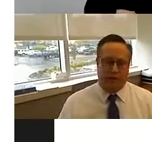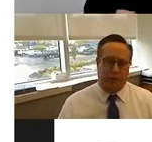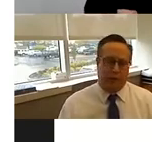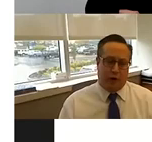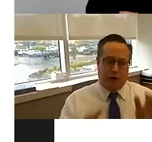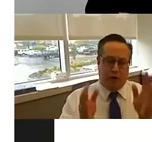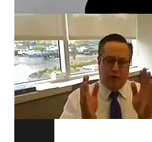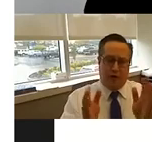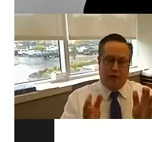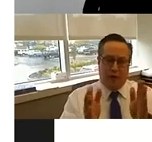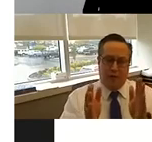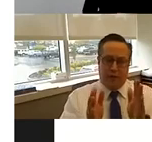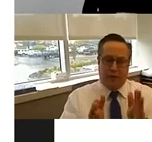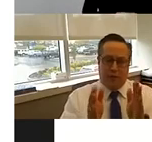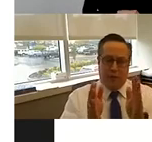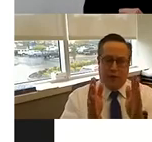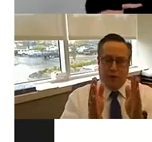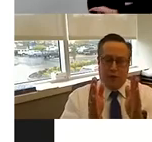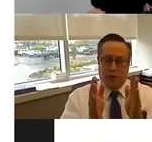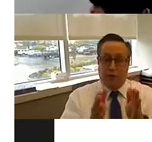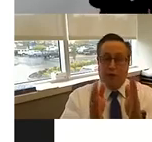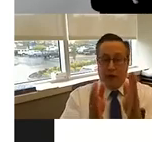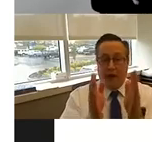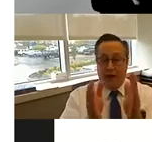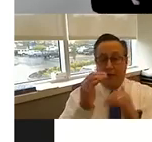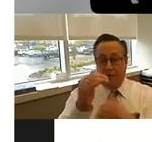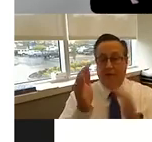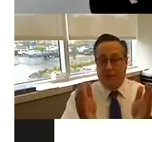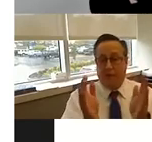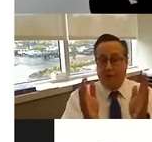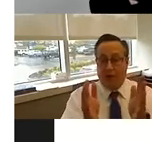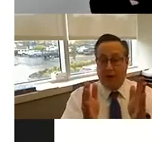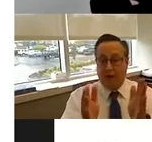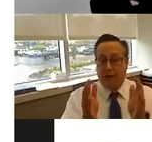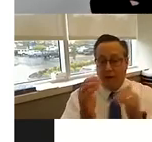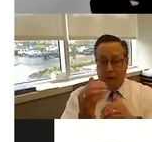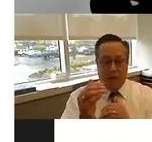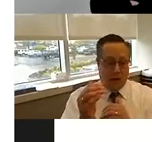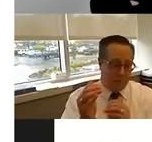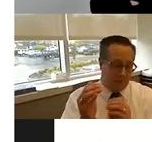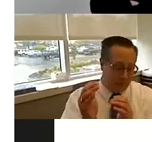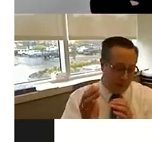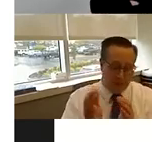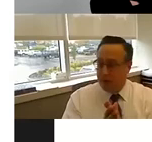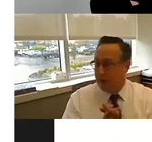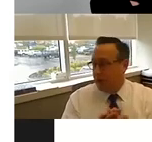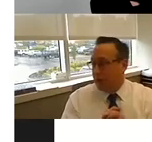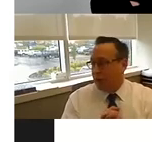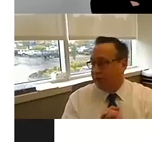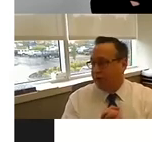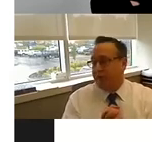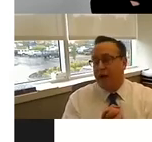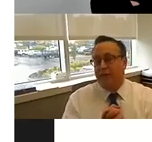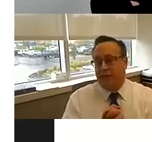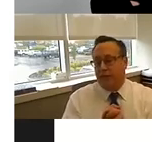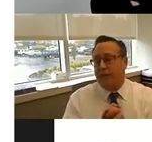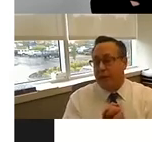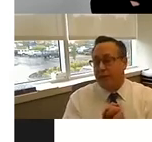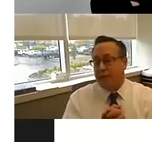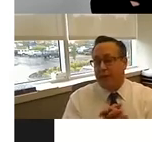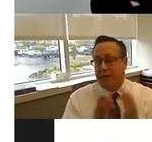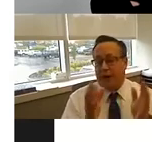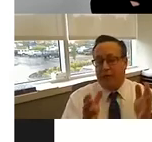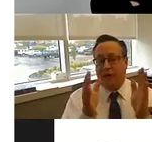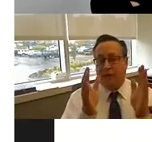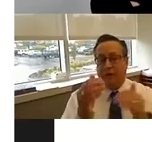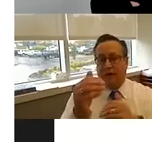and this is for all the people who are, that truly have viral-like, um, symptoms, we're 75, 79